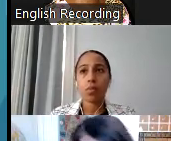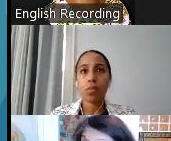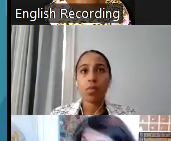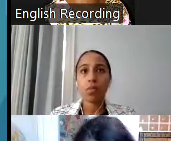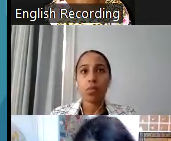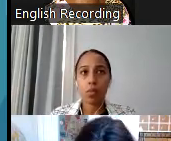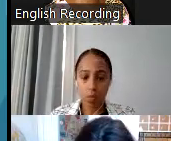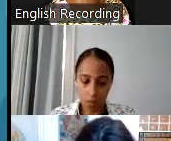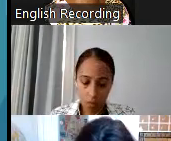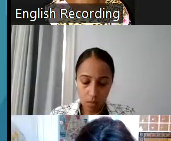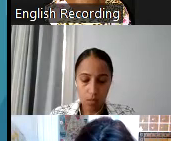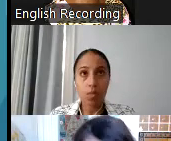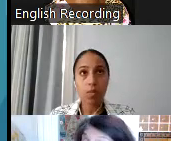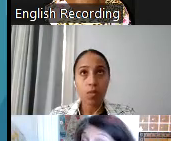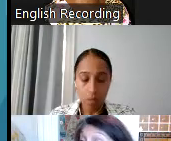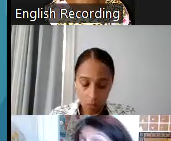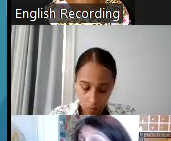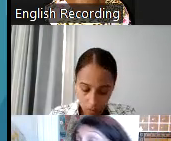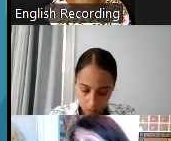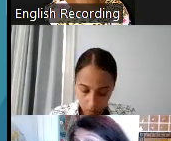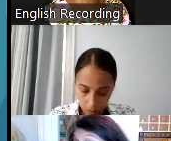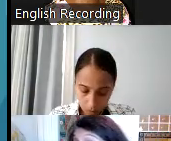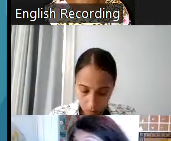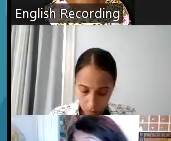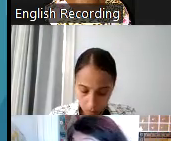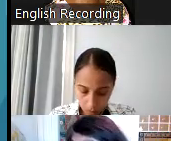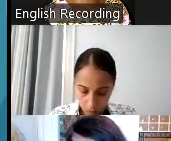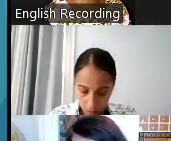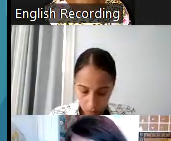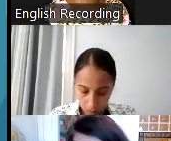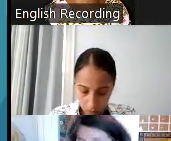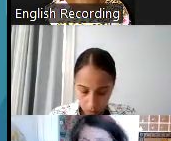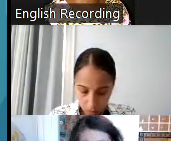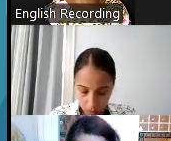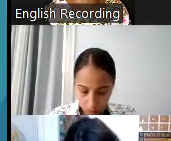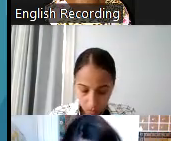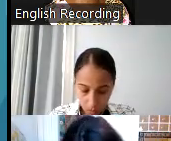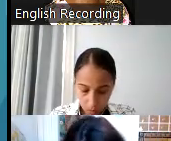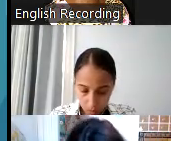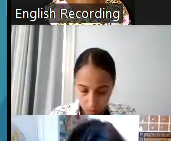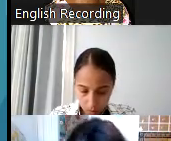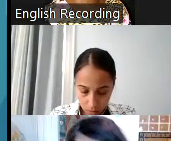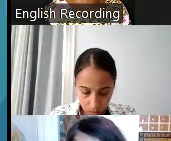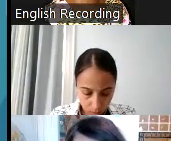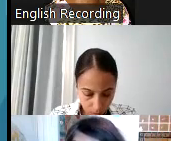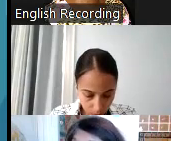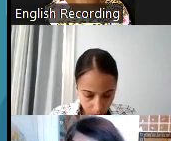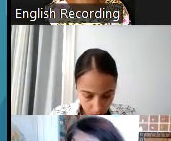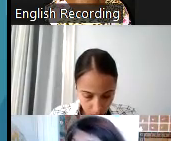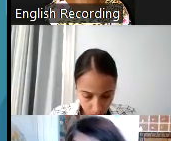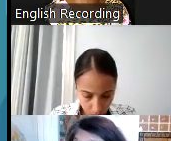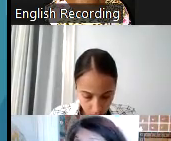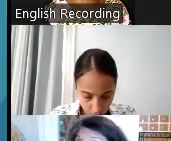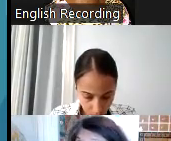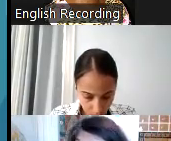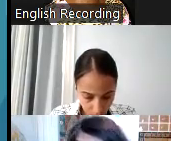Okay. Thank you, Lydia. I think as I was reading it, I realized I didn't put it in the urban. Yeah. Income within a small